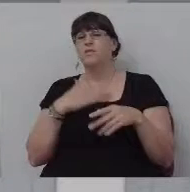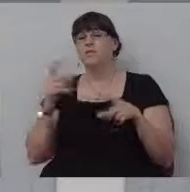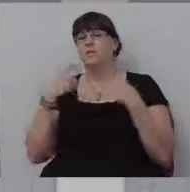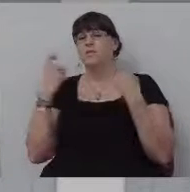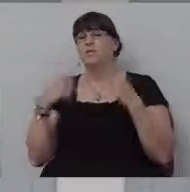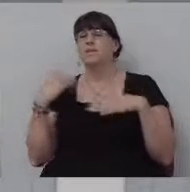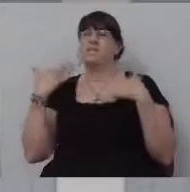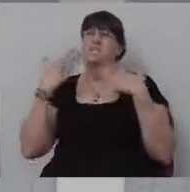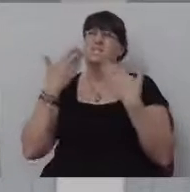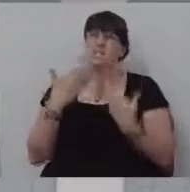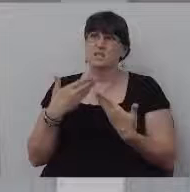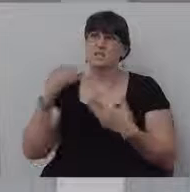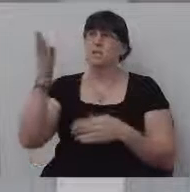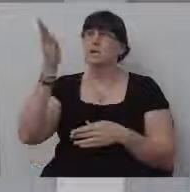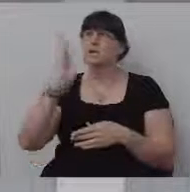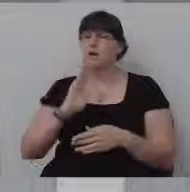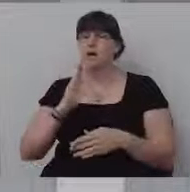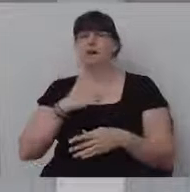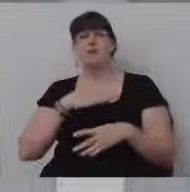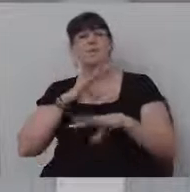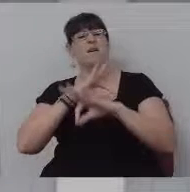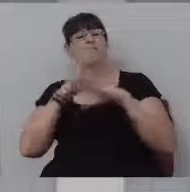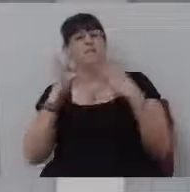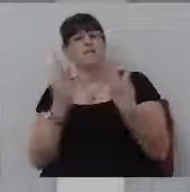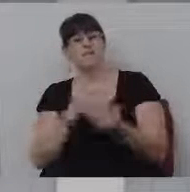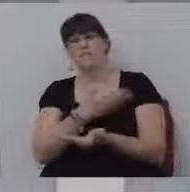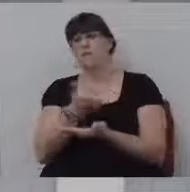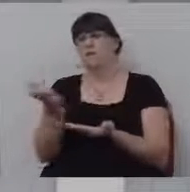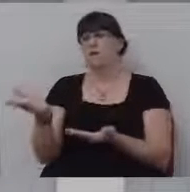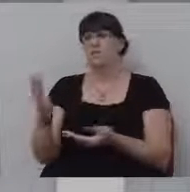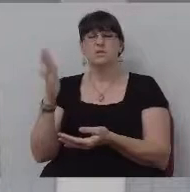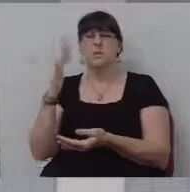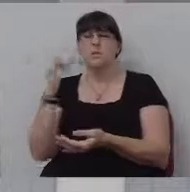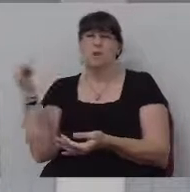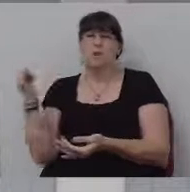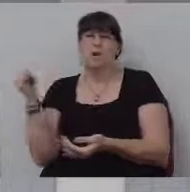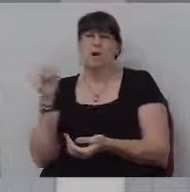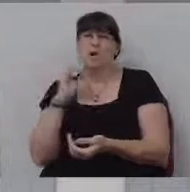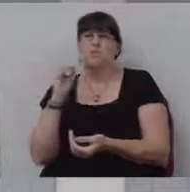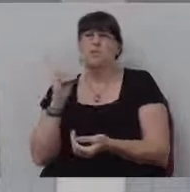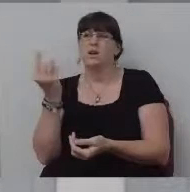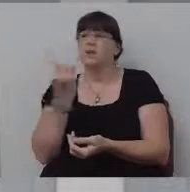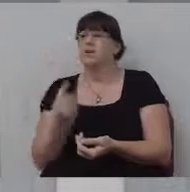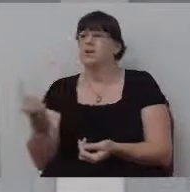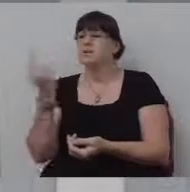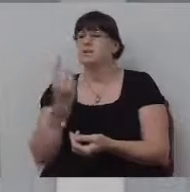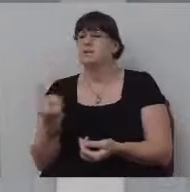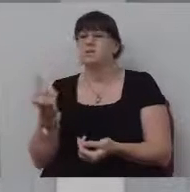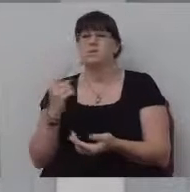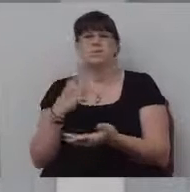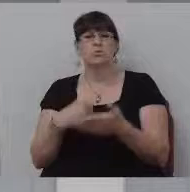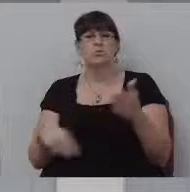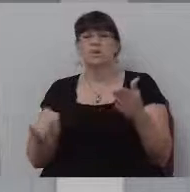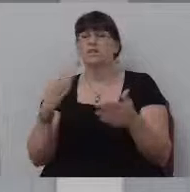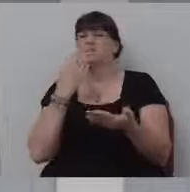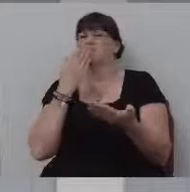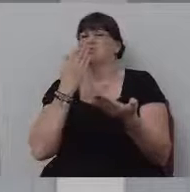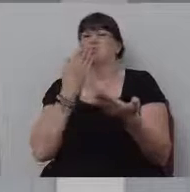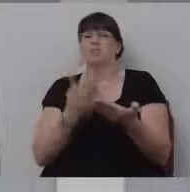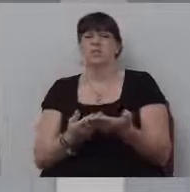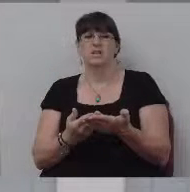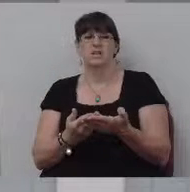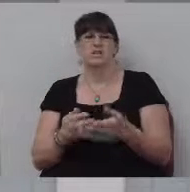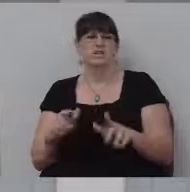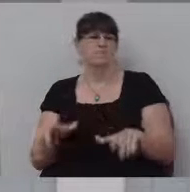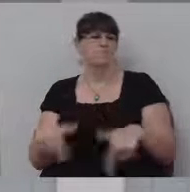God. I disappoint my family. I disappoint others. Why would I even want to keep this up? What profit is there of